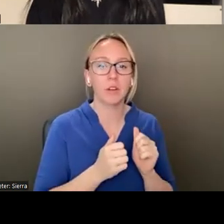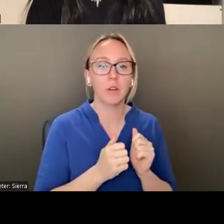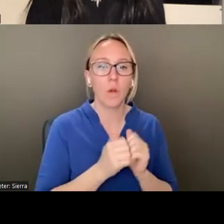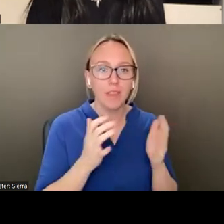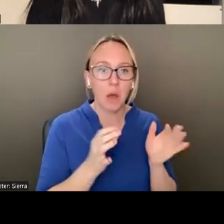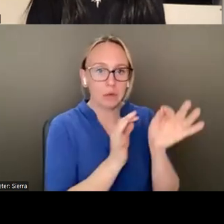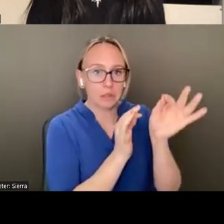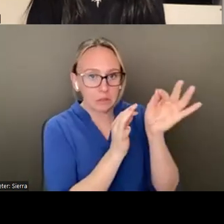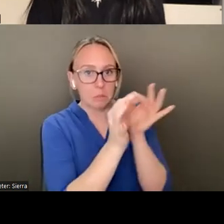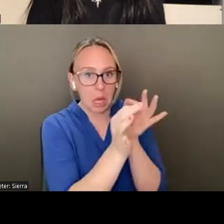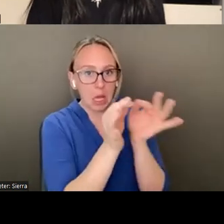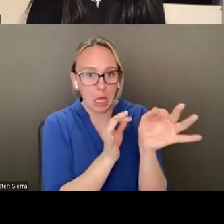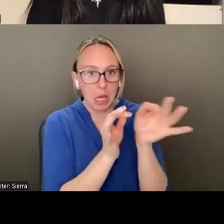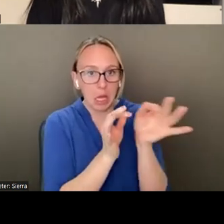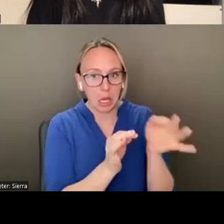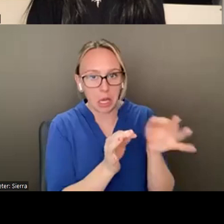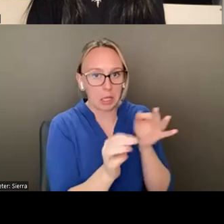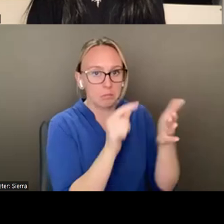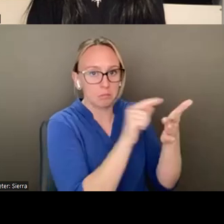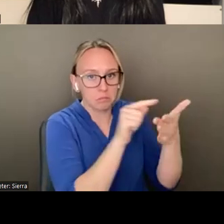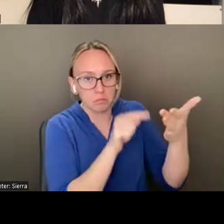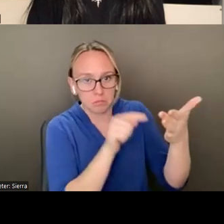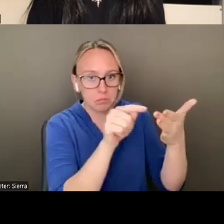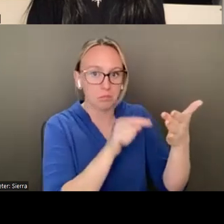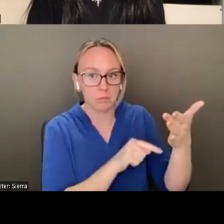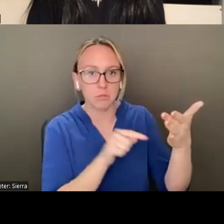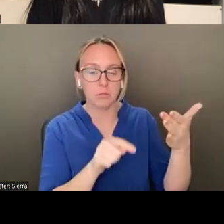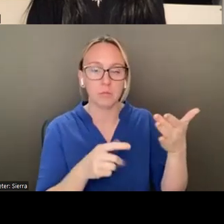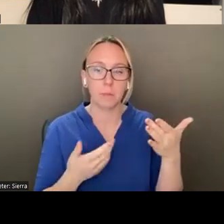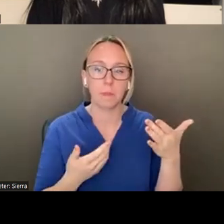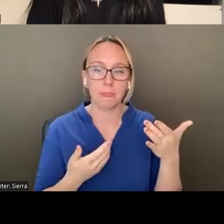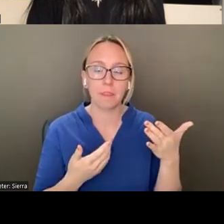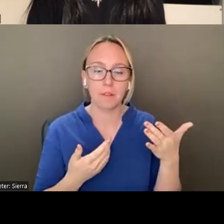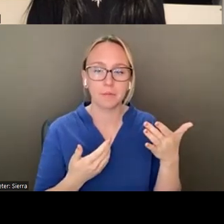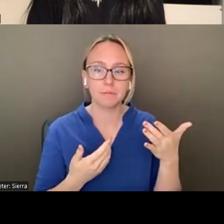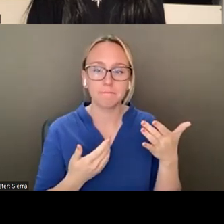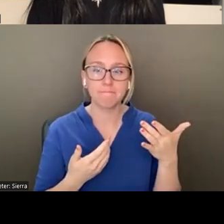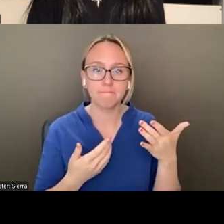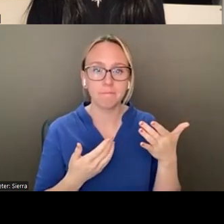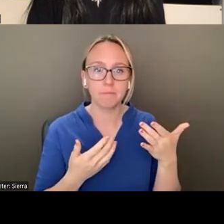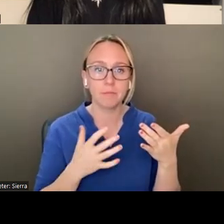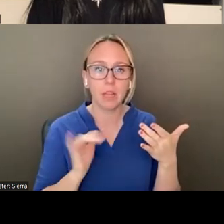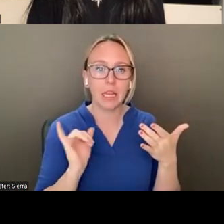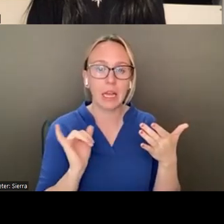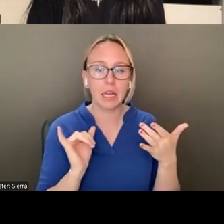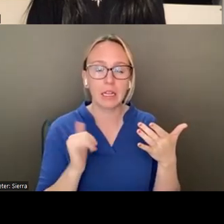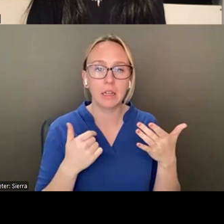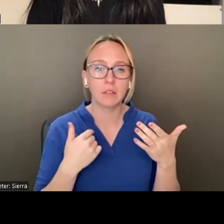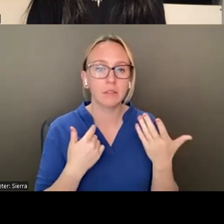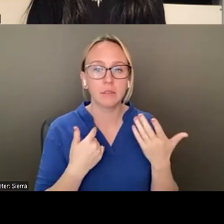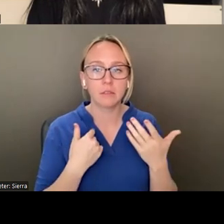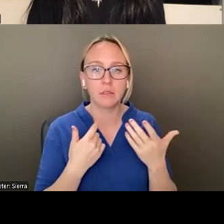as in some sort of like where it's a kind of like the the sum of its parts, you know,